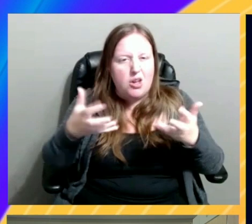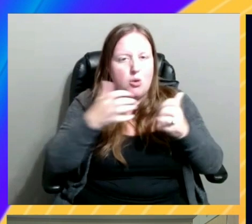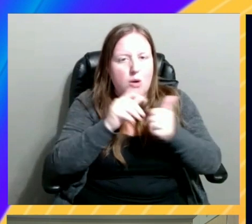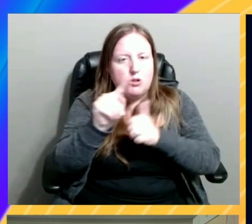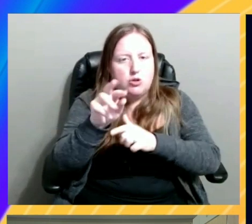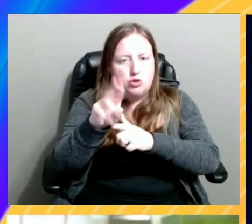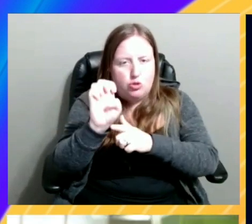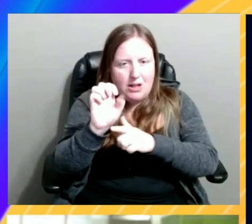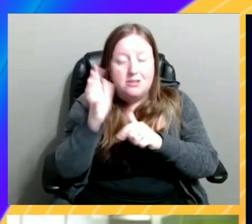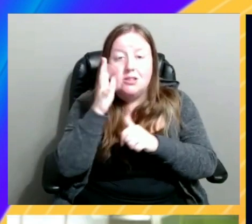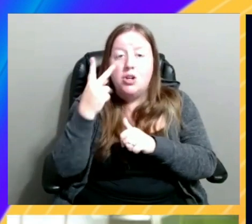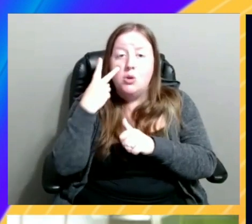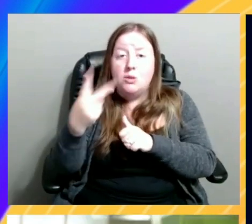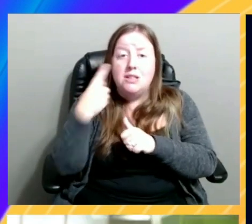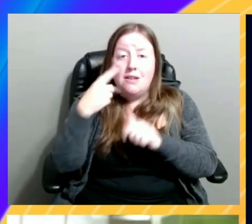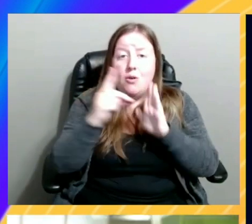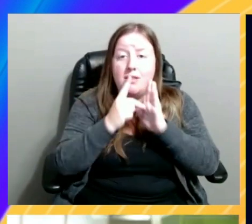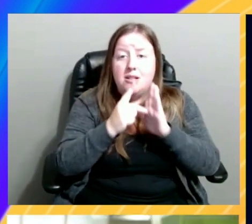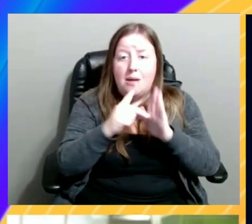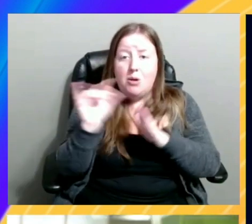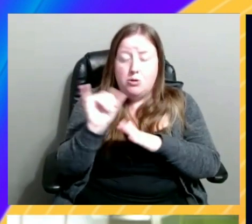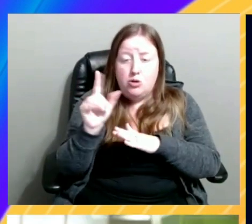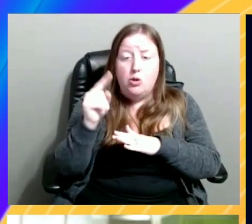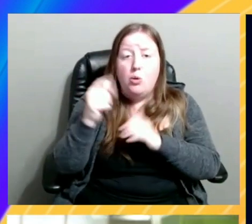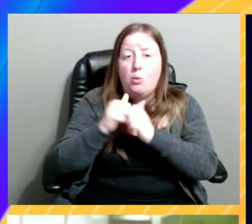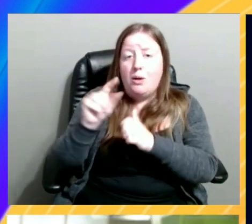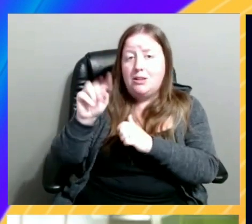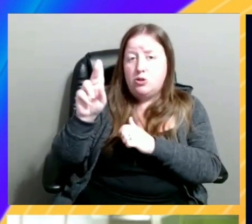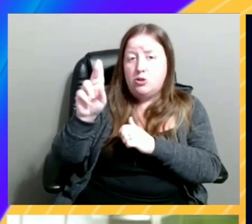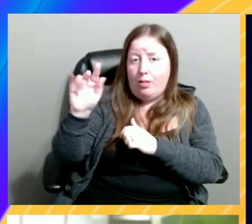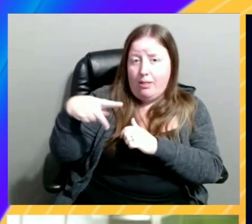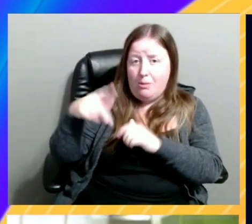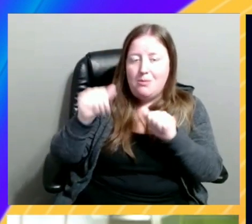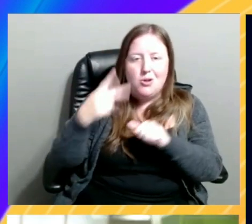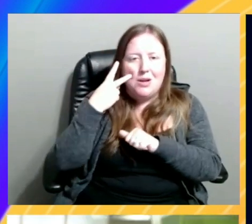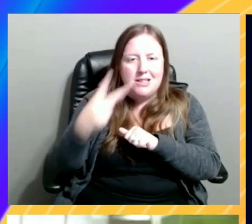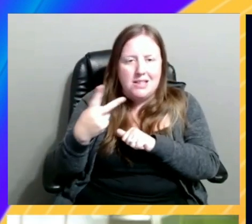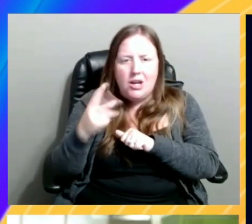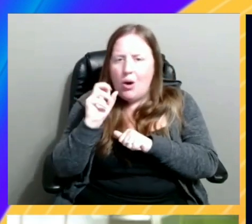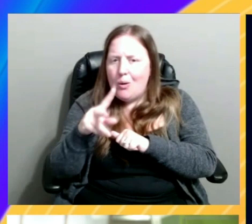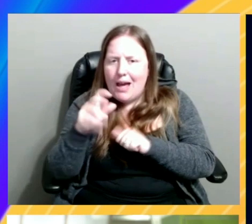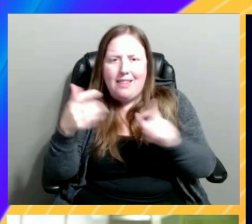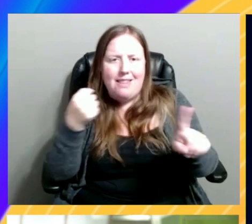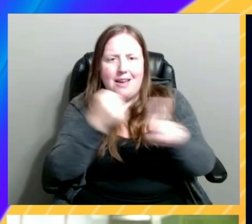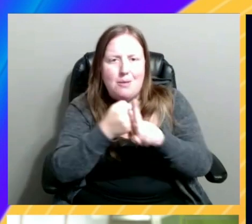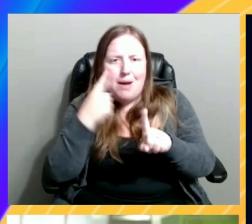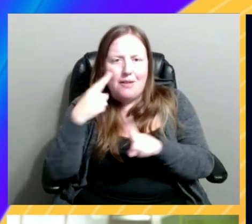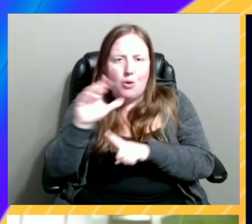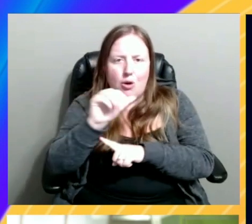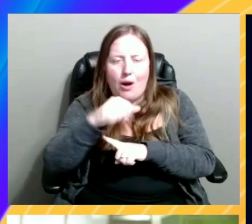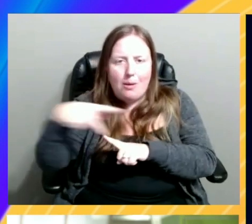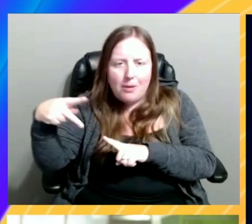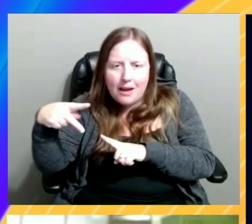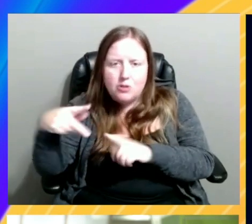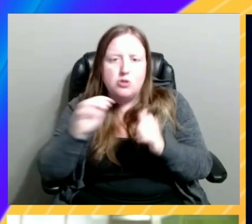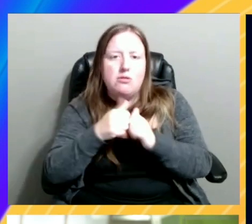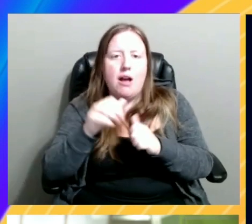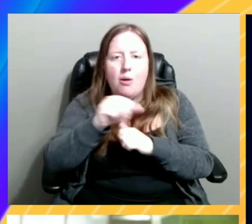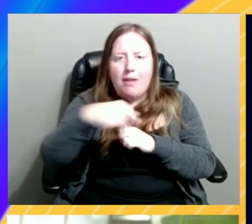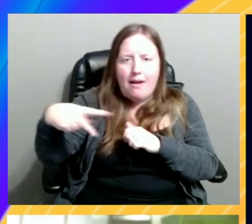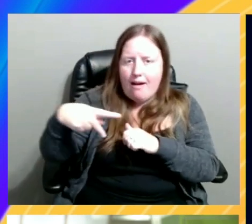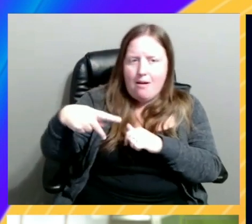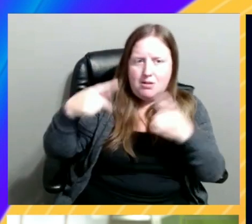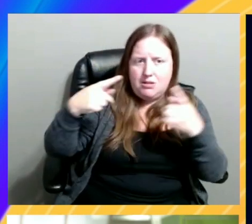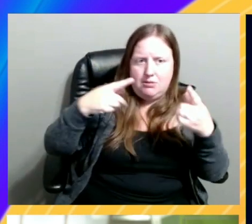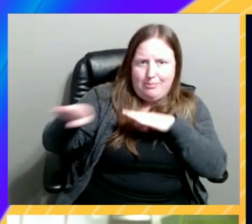during the demonstration that Tulip does, how you can use that to see what impacted your application and what happened on the other end, why your service